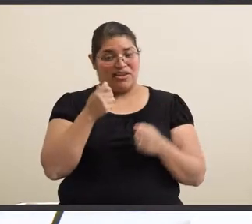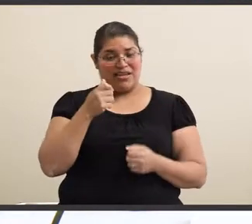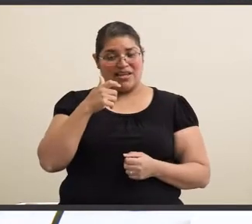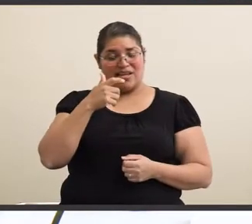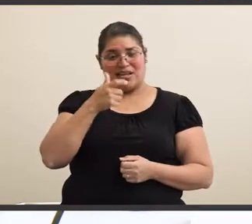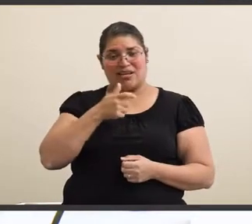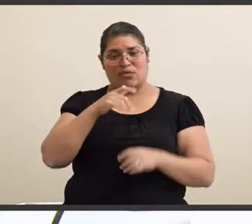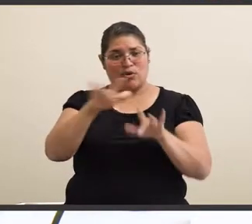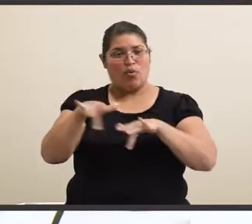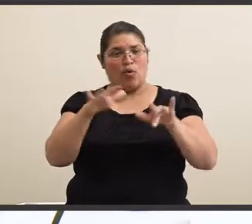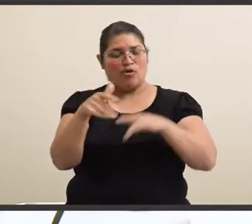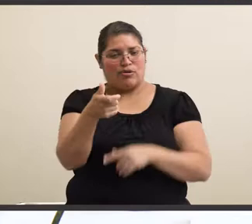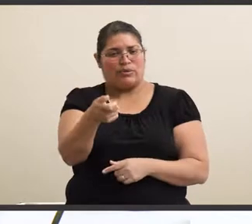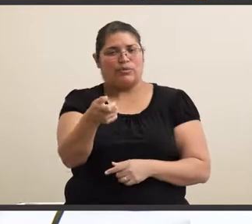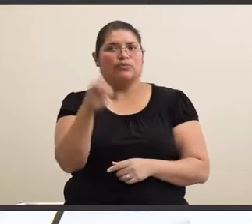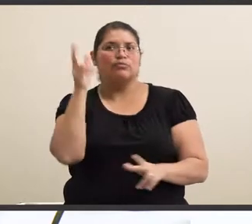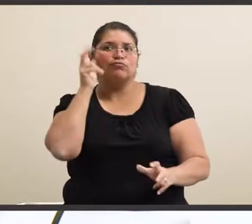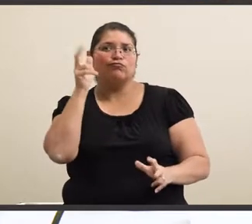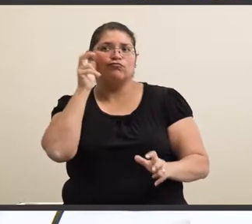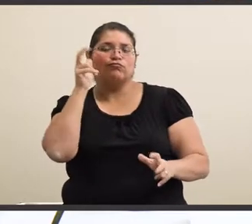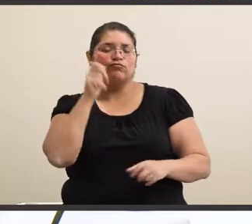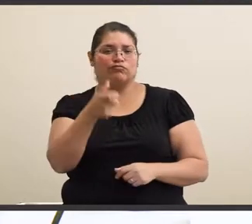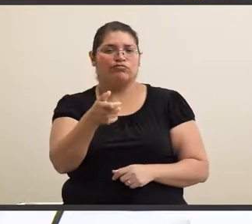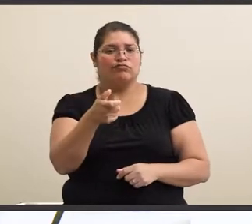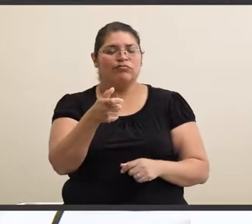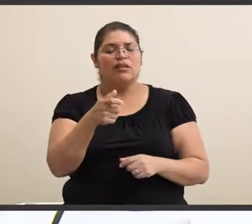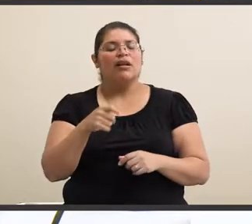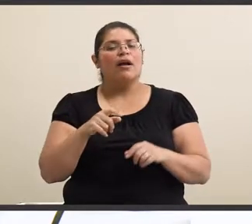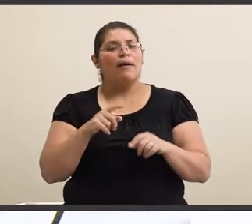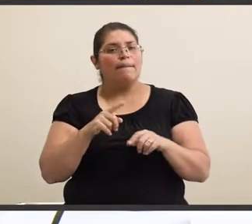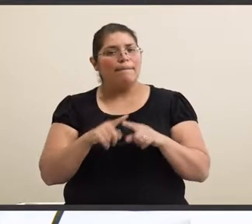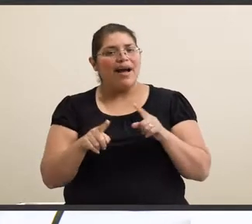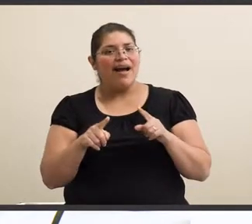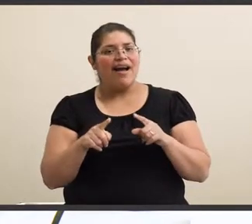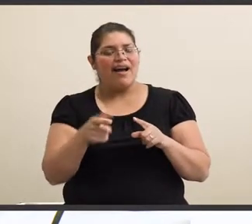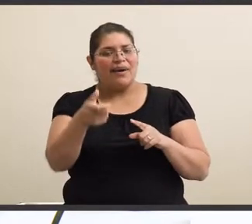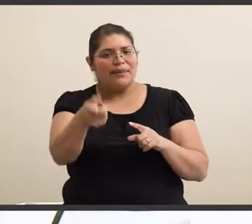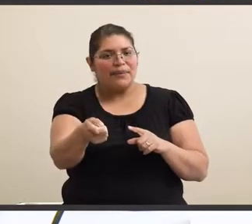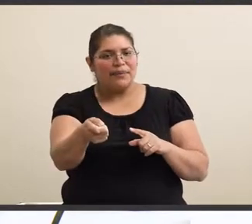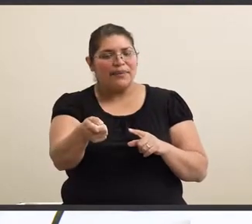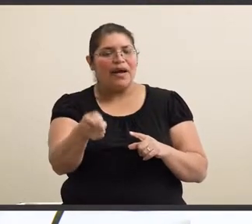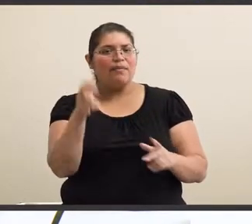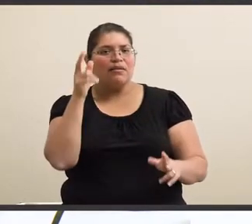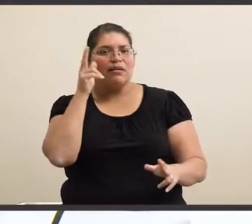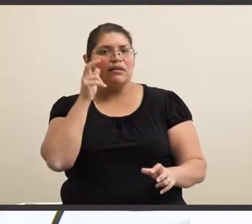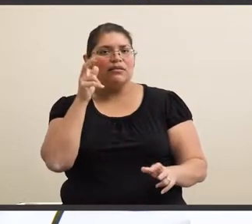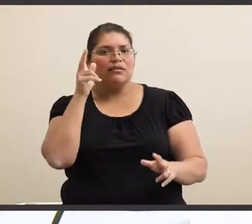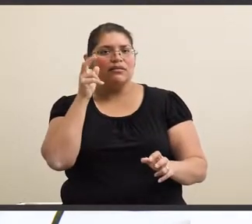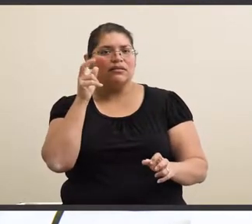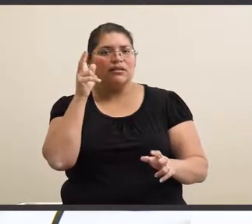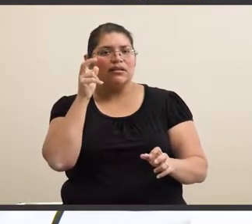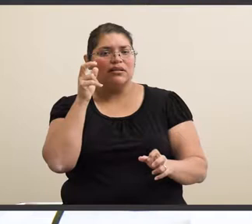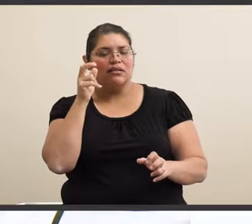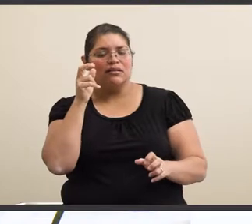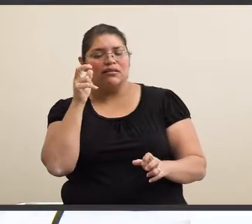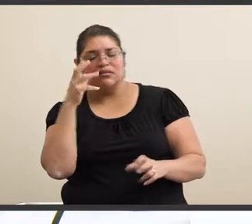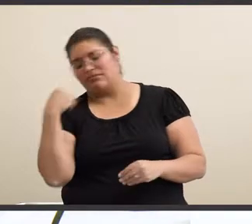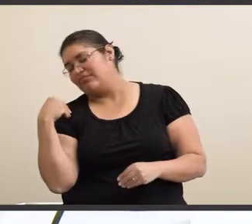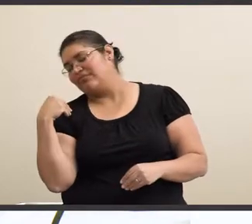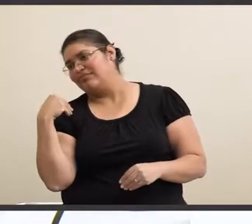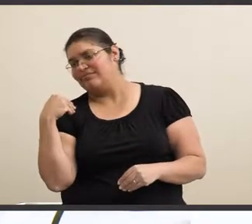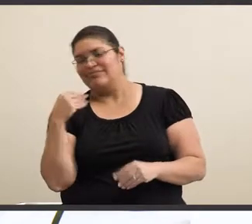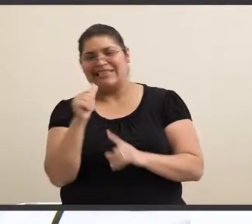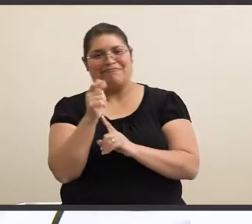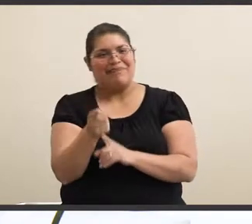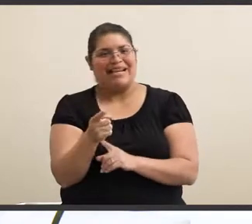the audio recorder, it helps, but it kind of puts me to sleep. Like I'm listening to it. And within 10 minutes, I'm already